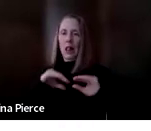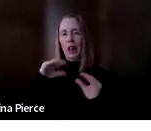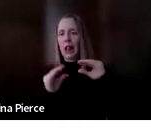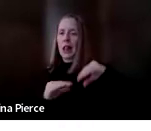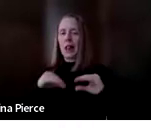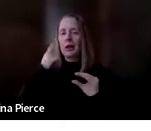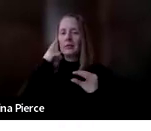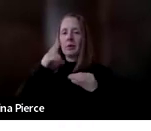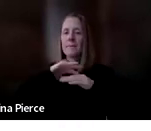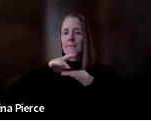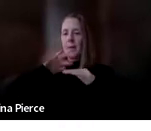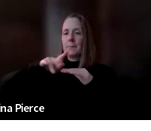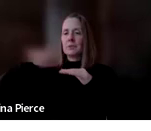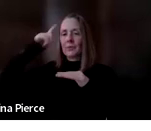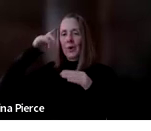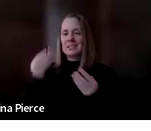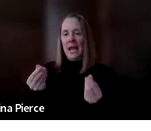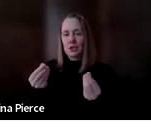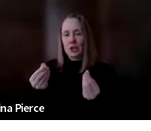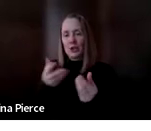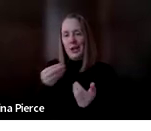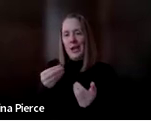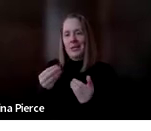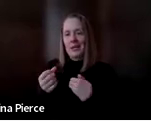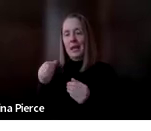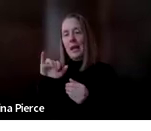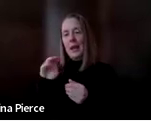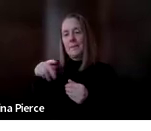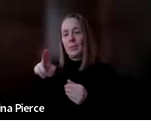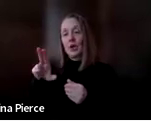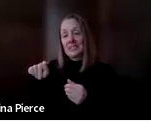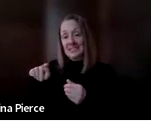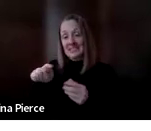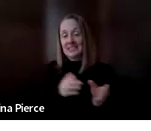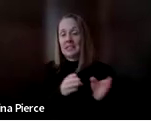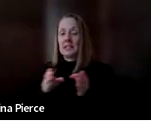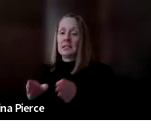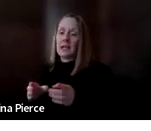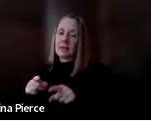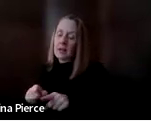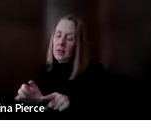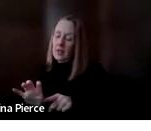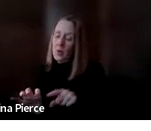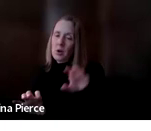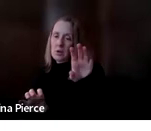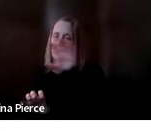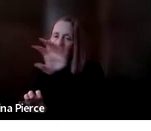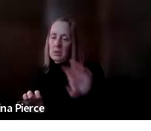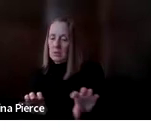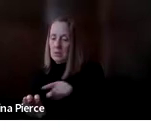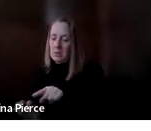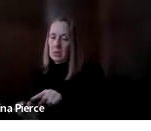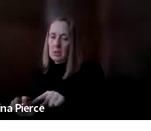input um and we also have um this um in the lower right hand corner here is um a